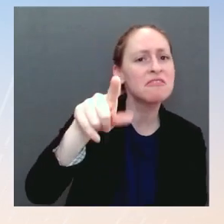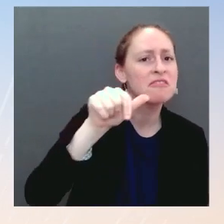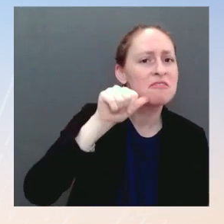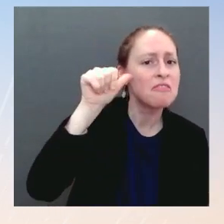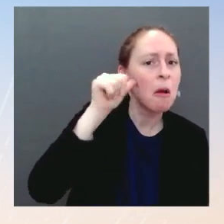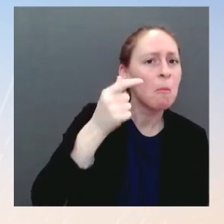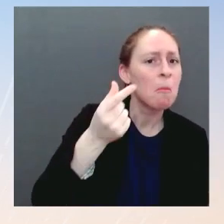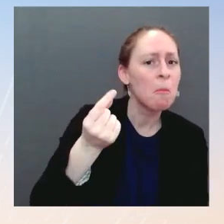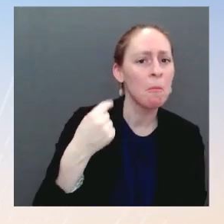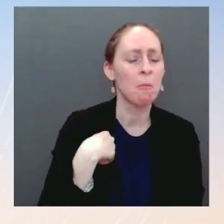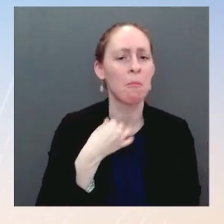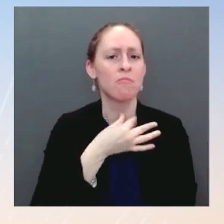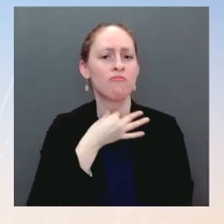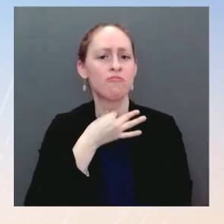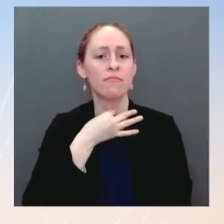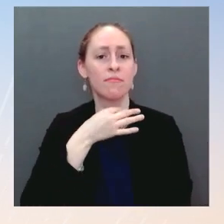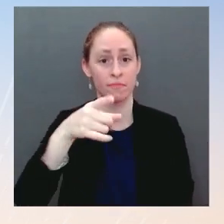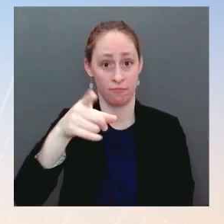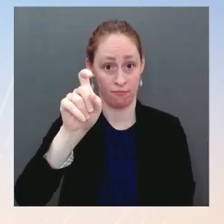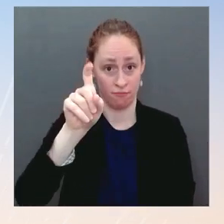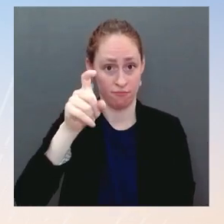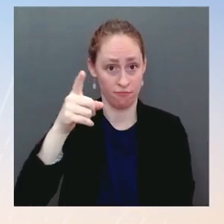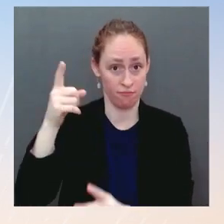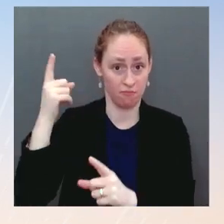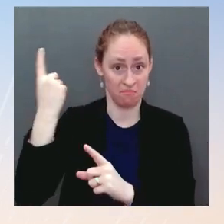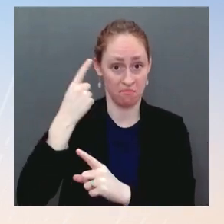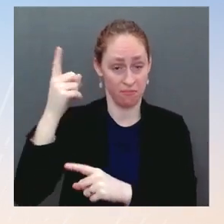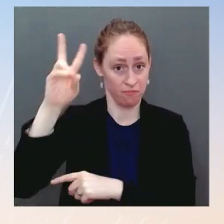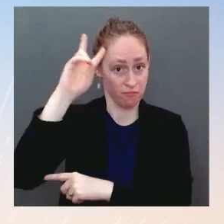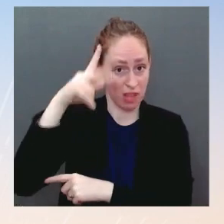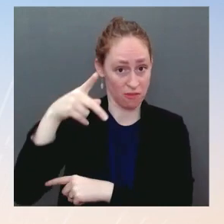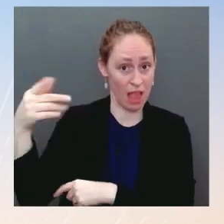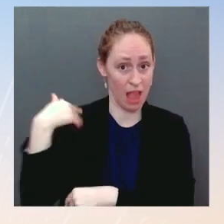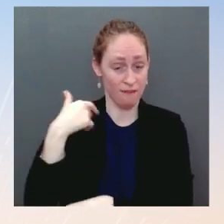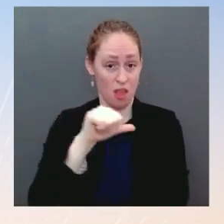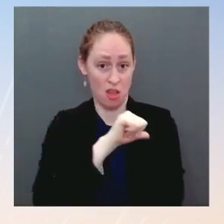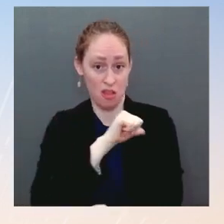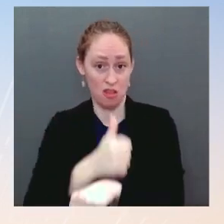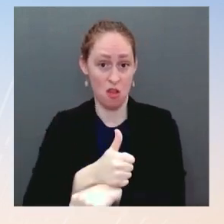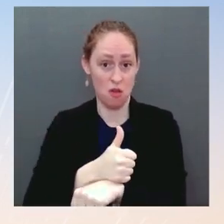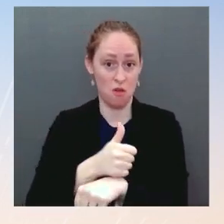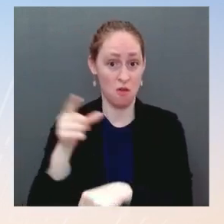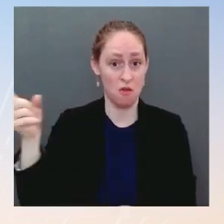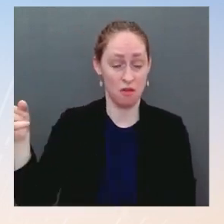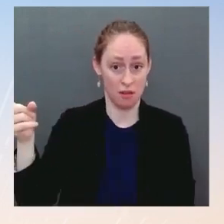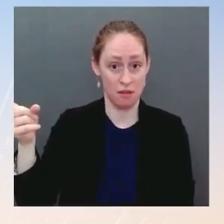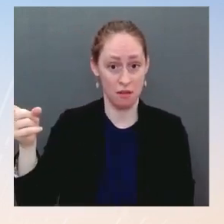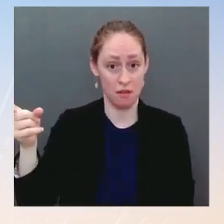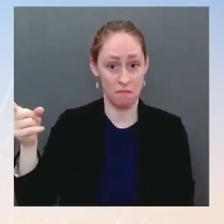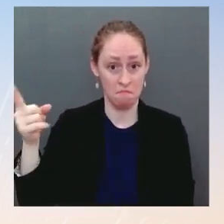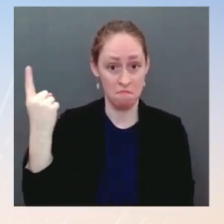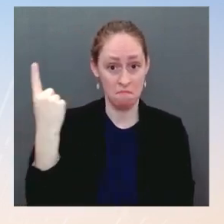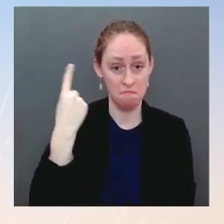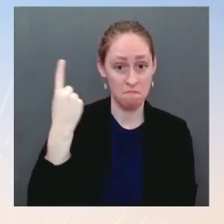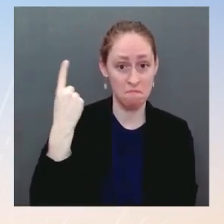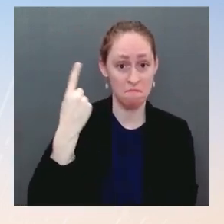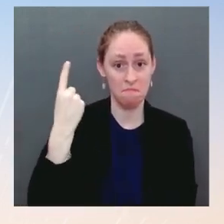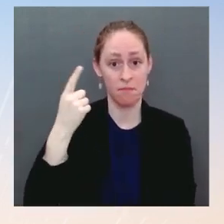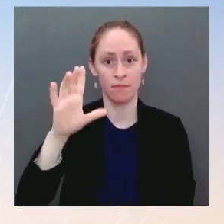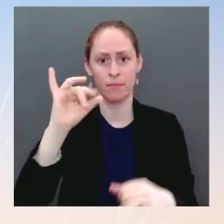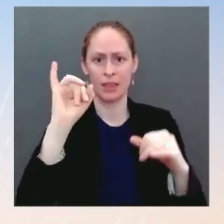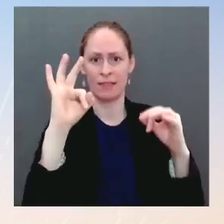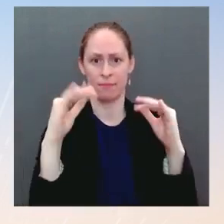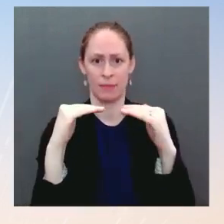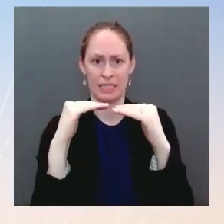break a tie in a Senate confirmation? Ms. I know you asked me that. I know there was historic precedent on that front, but I will double-check and see.